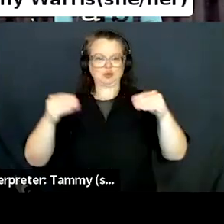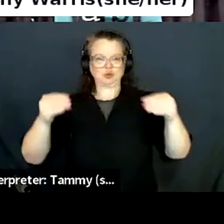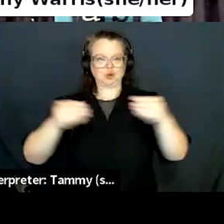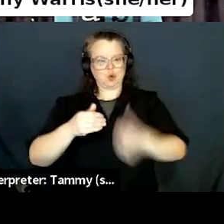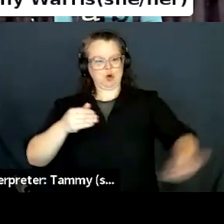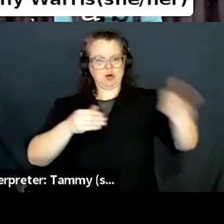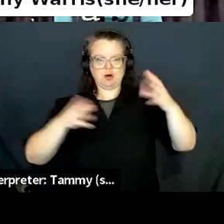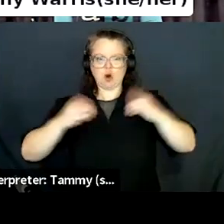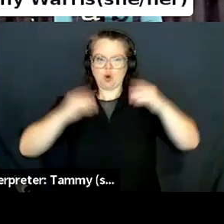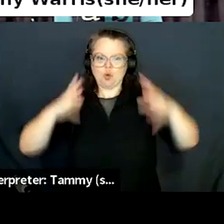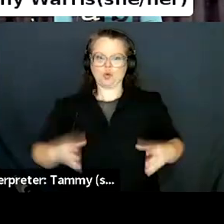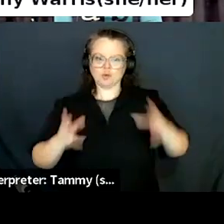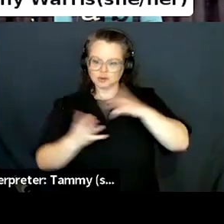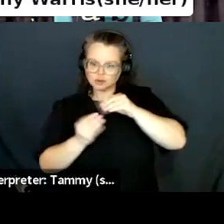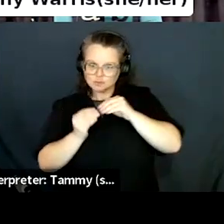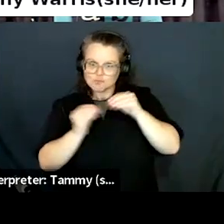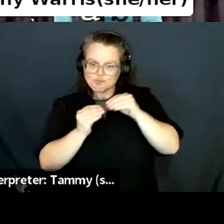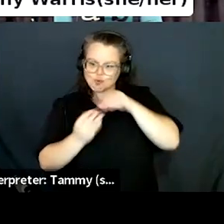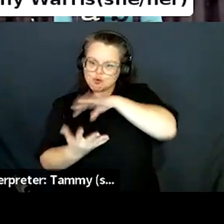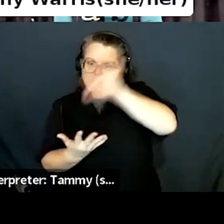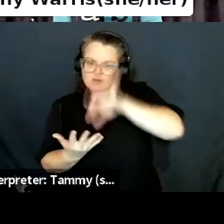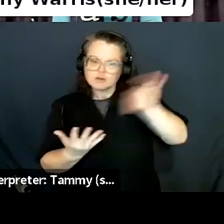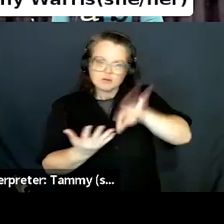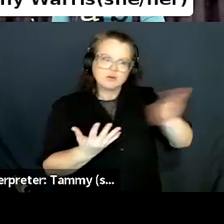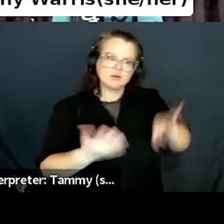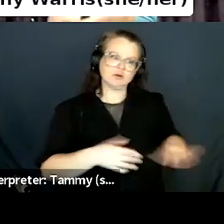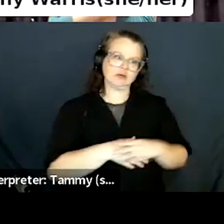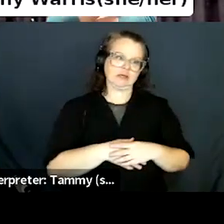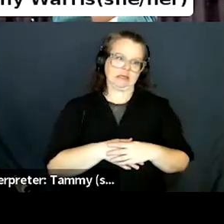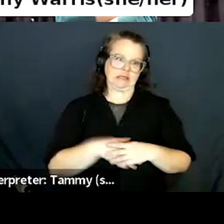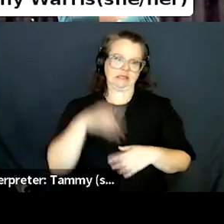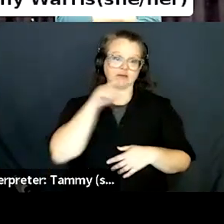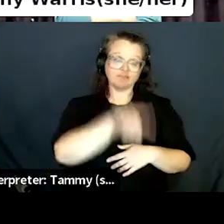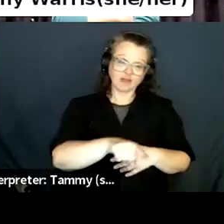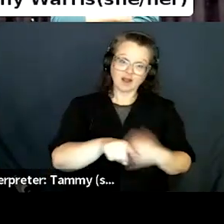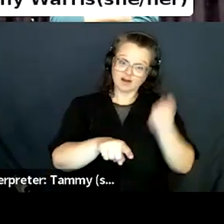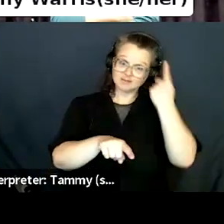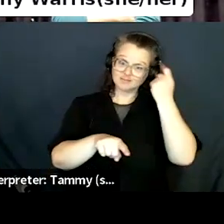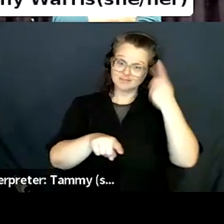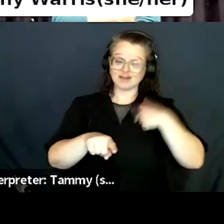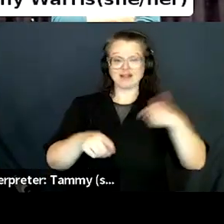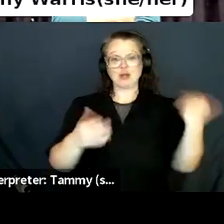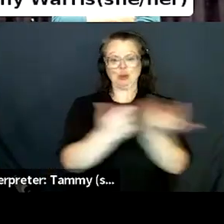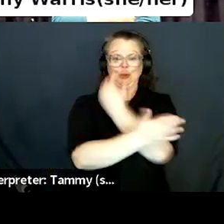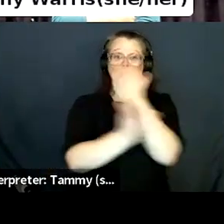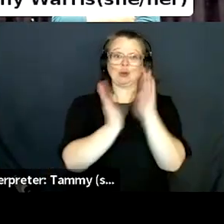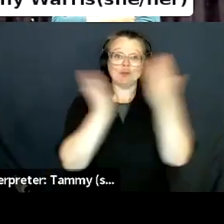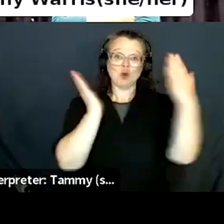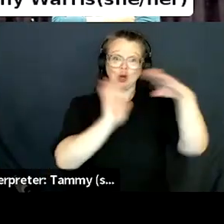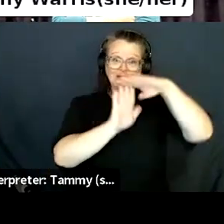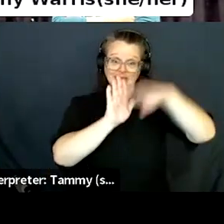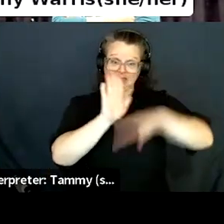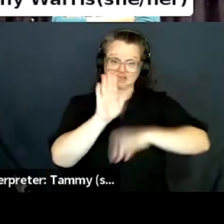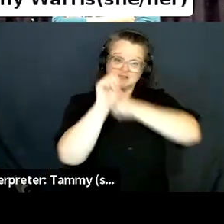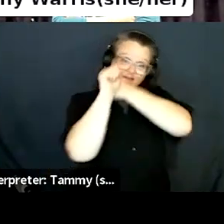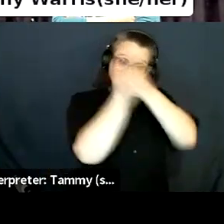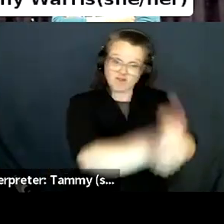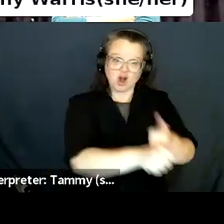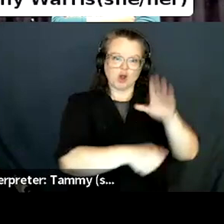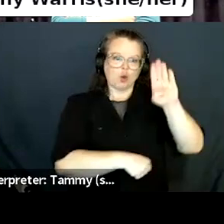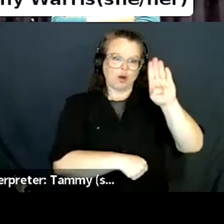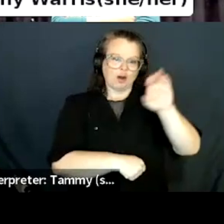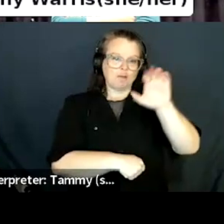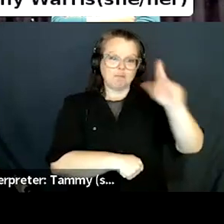publishers now, when they send out lists, they only send them in book manager format half the time. And so for anyone not using book manager,